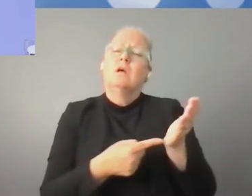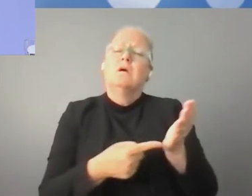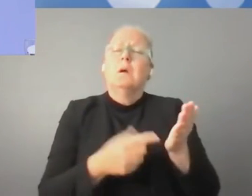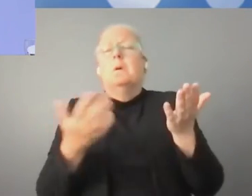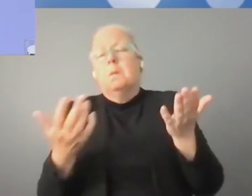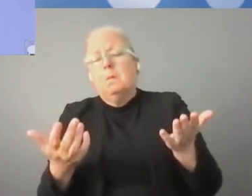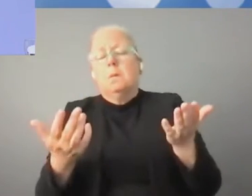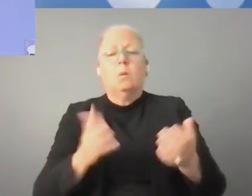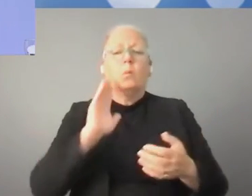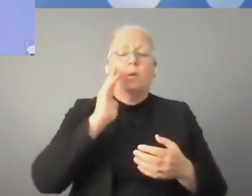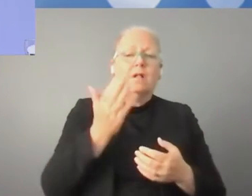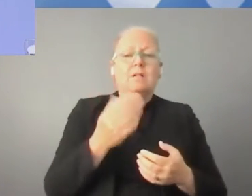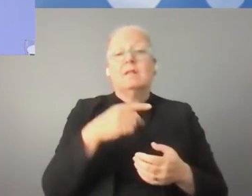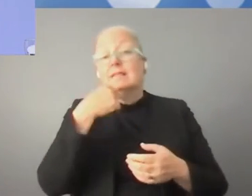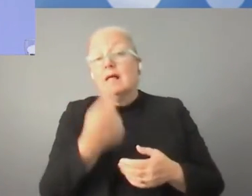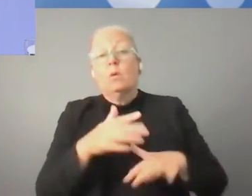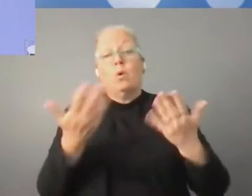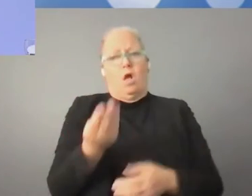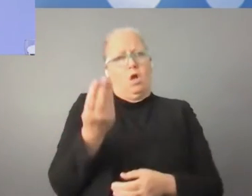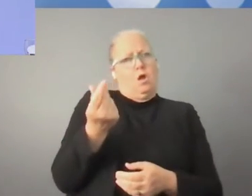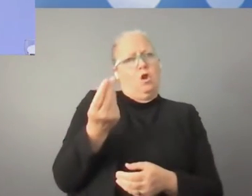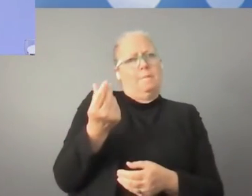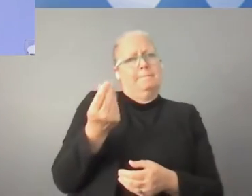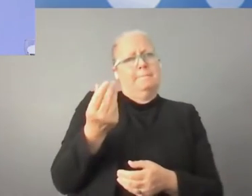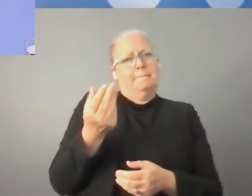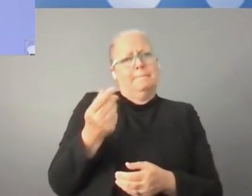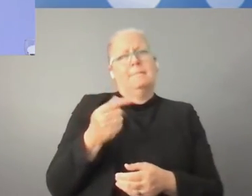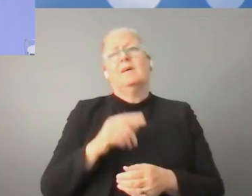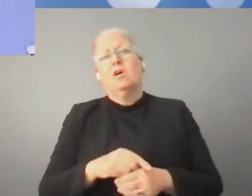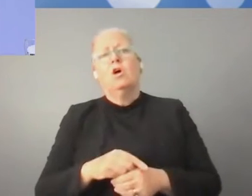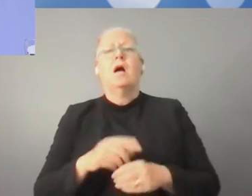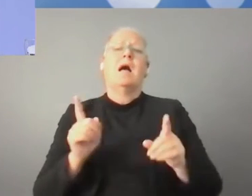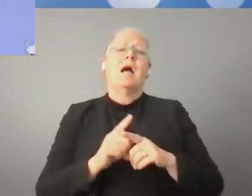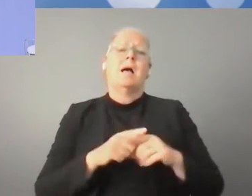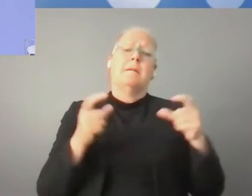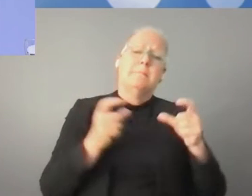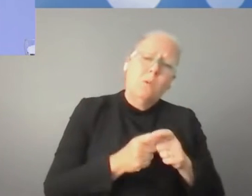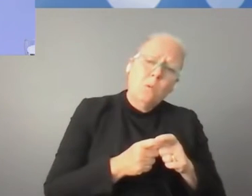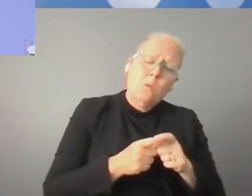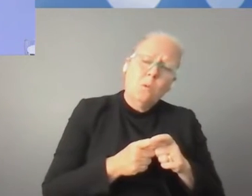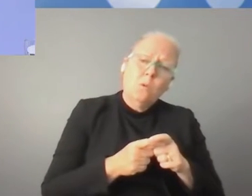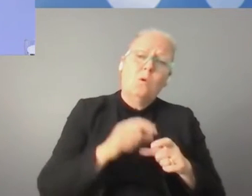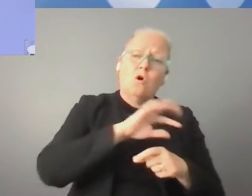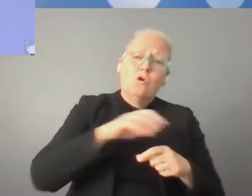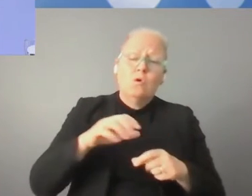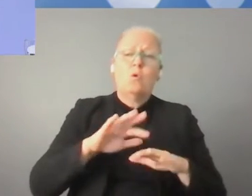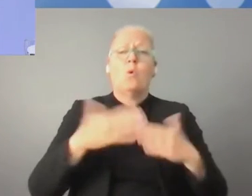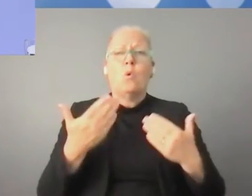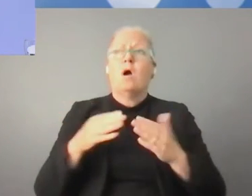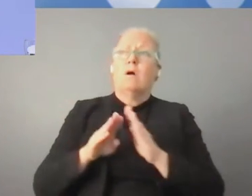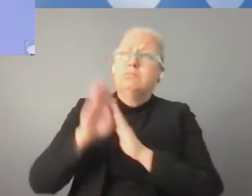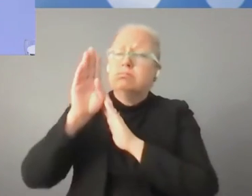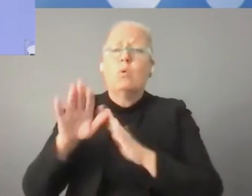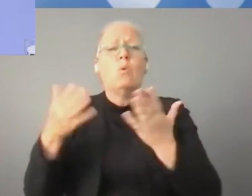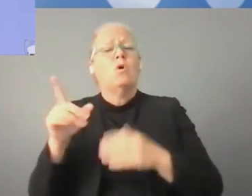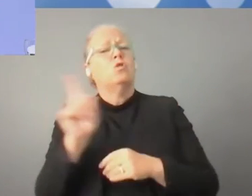economic pathways of countries, big and small, you know, advanced and less advanced. So, we